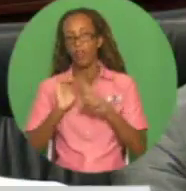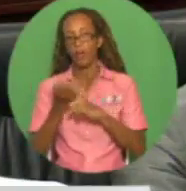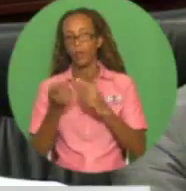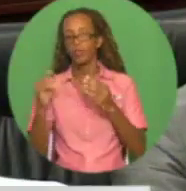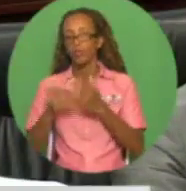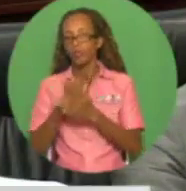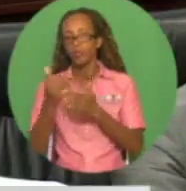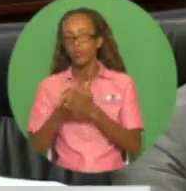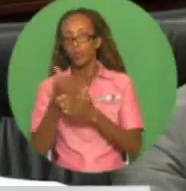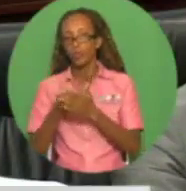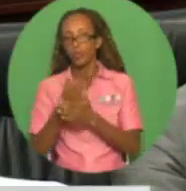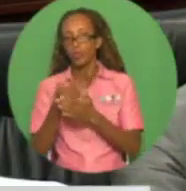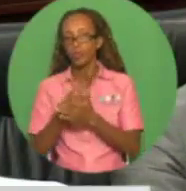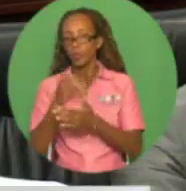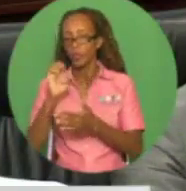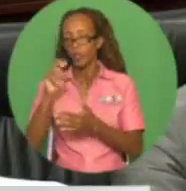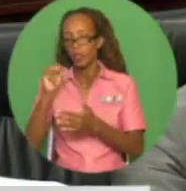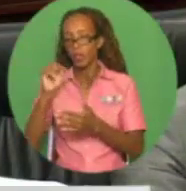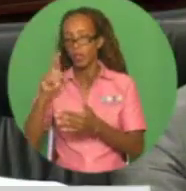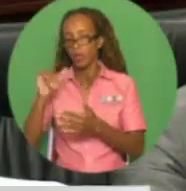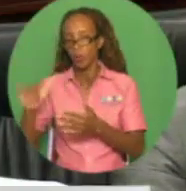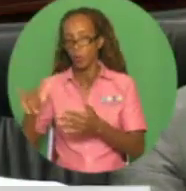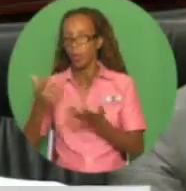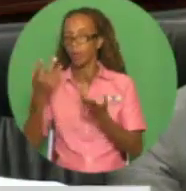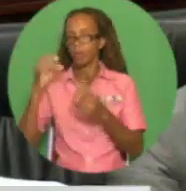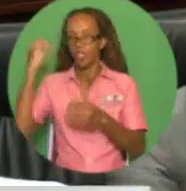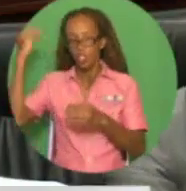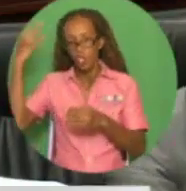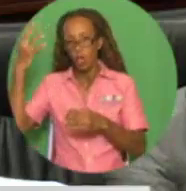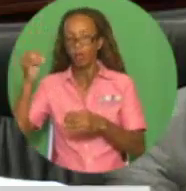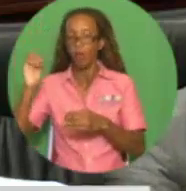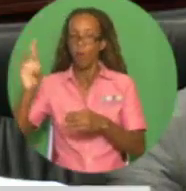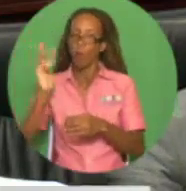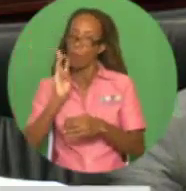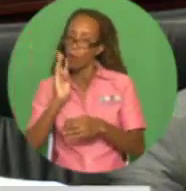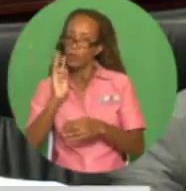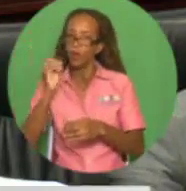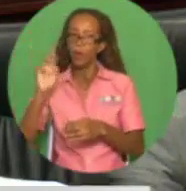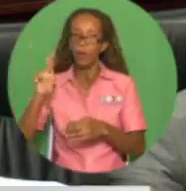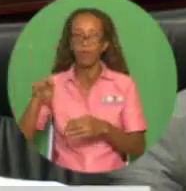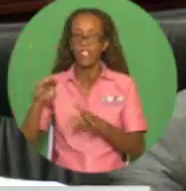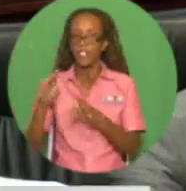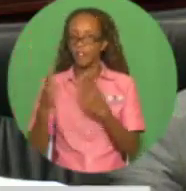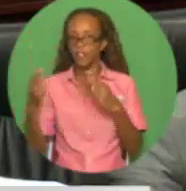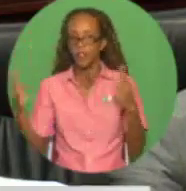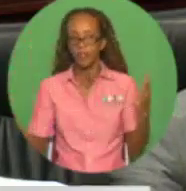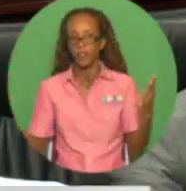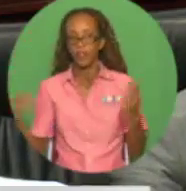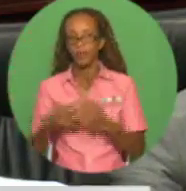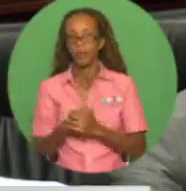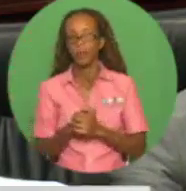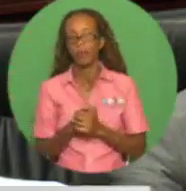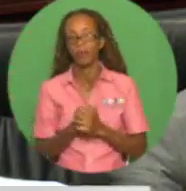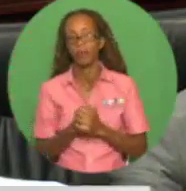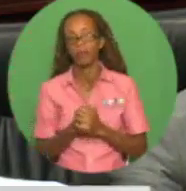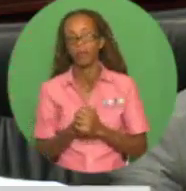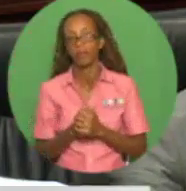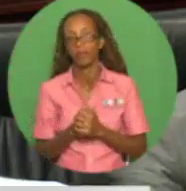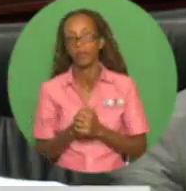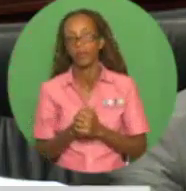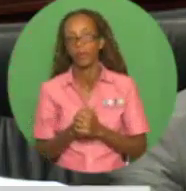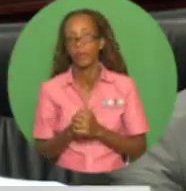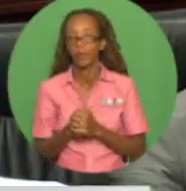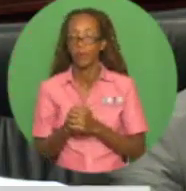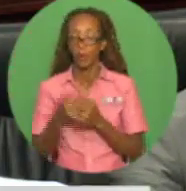renewable energy for power generation. We have committed ourselves to increase energy supply by using renewables up to 10 percent by